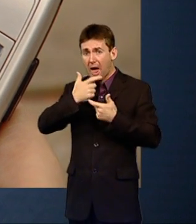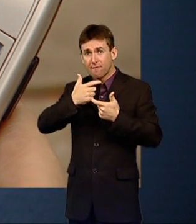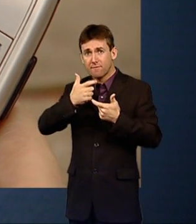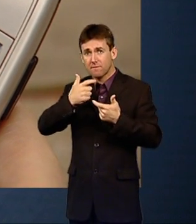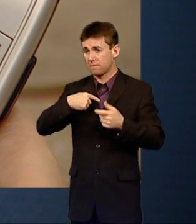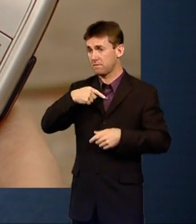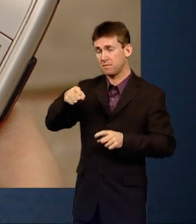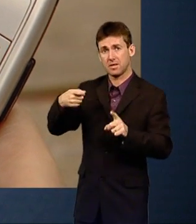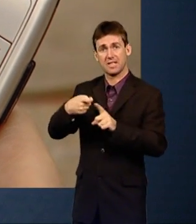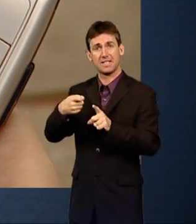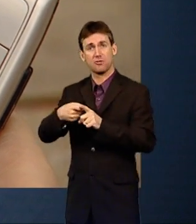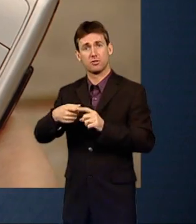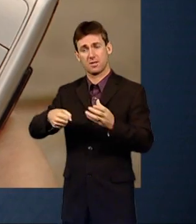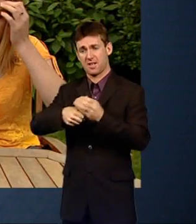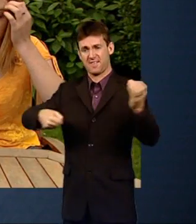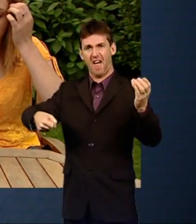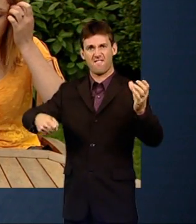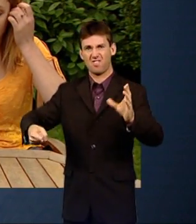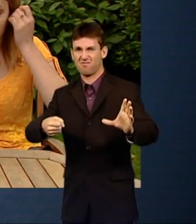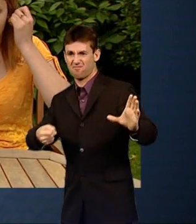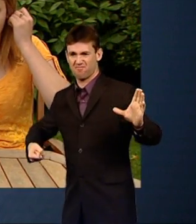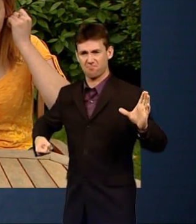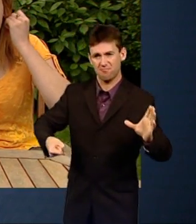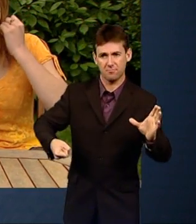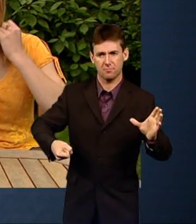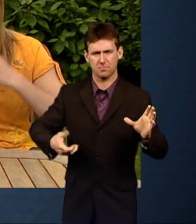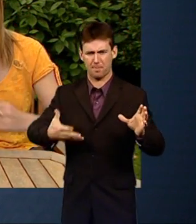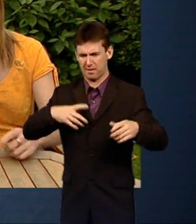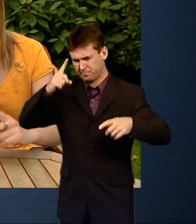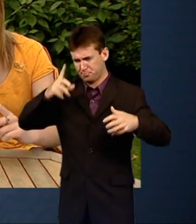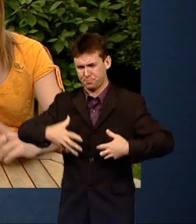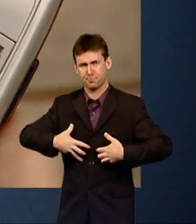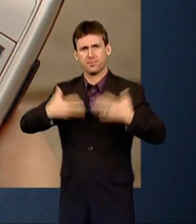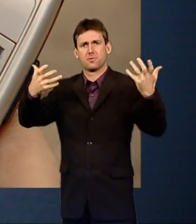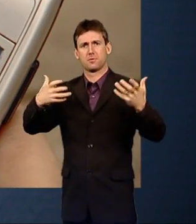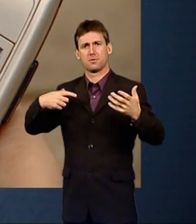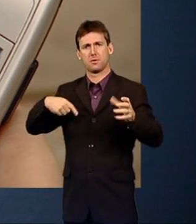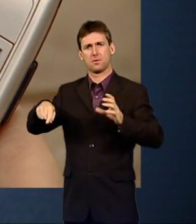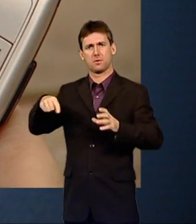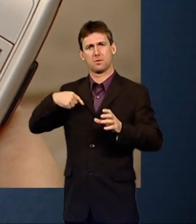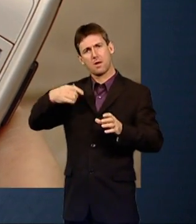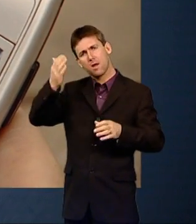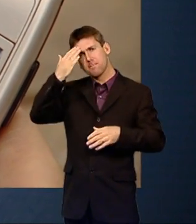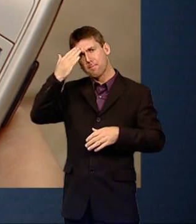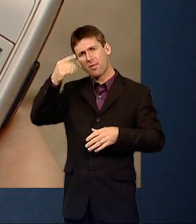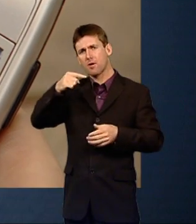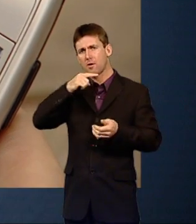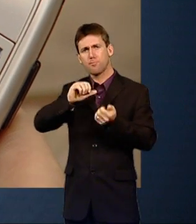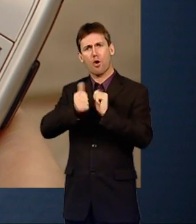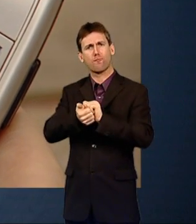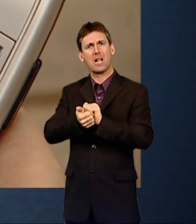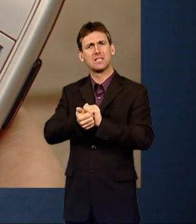kitchen, went to get a knife, just turned nasty. You went through the knives? Yeah. Erm, I've got my mum's six-foot-three boyfriend on my legs.